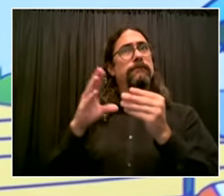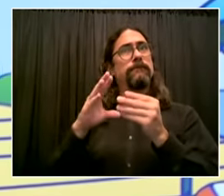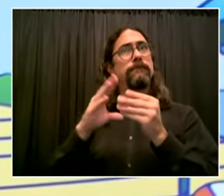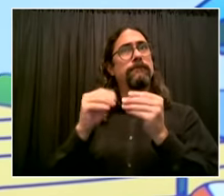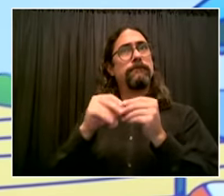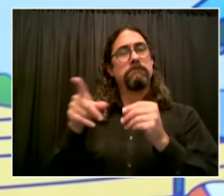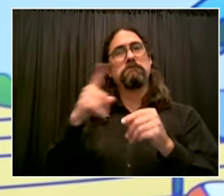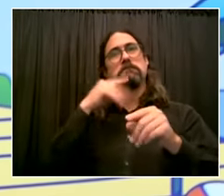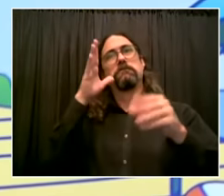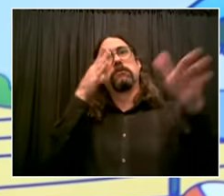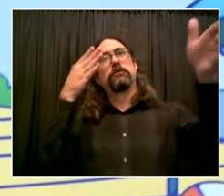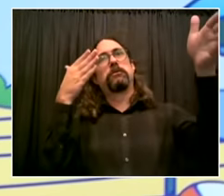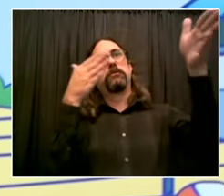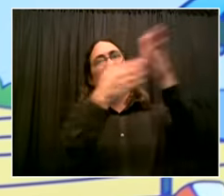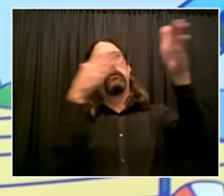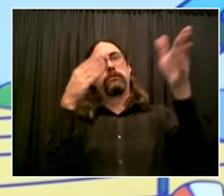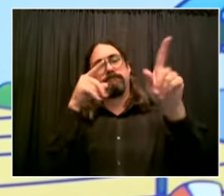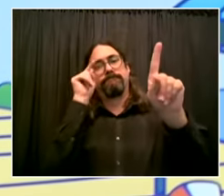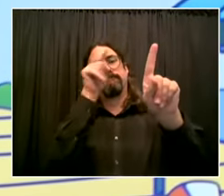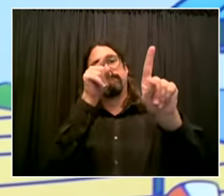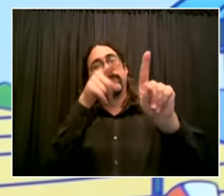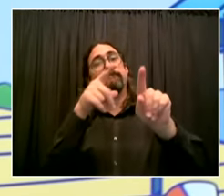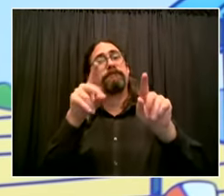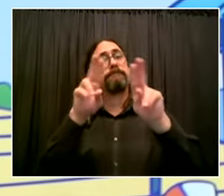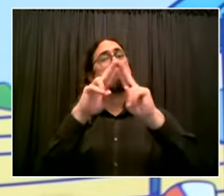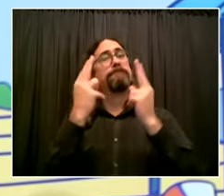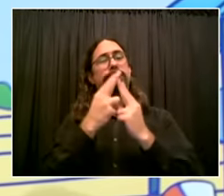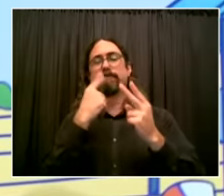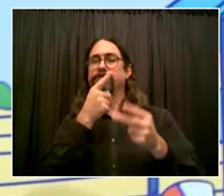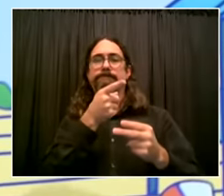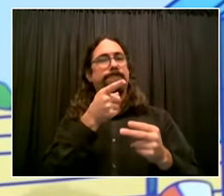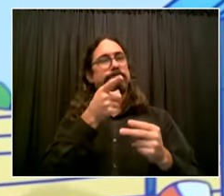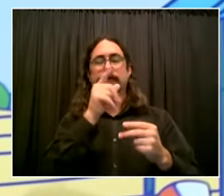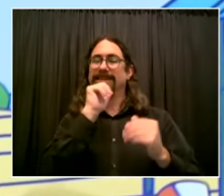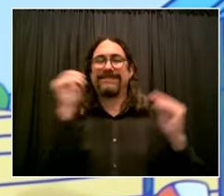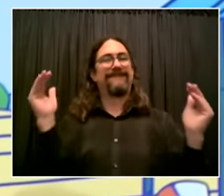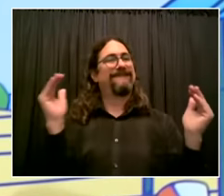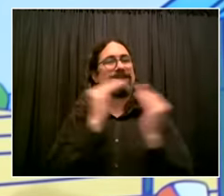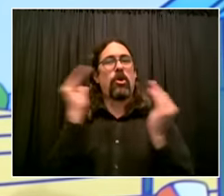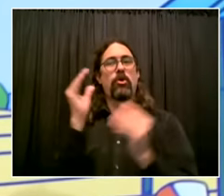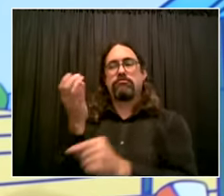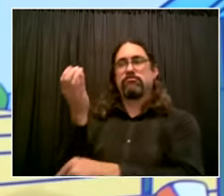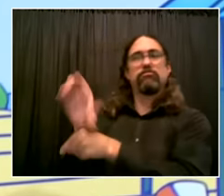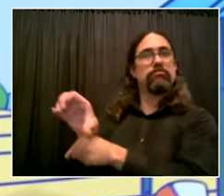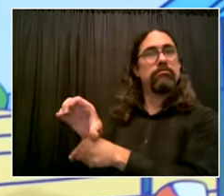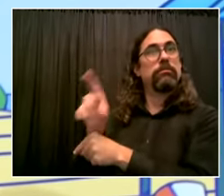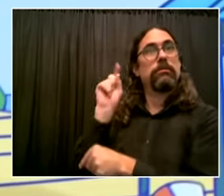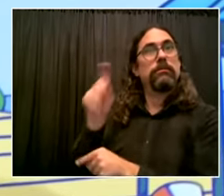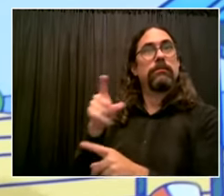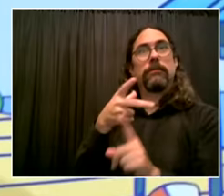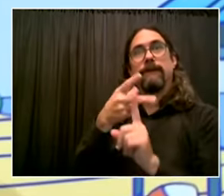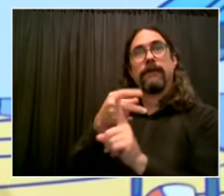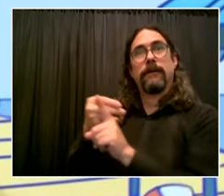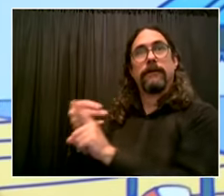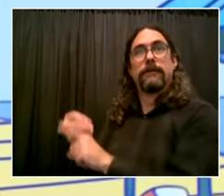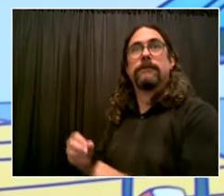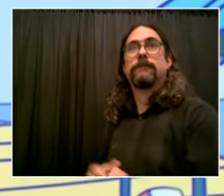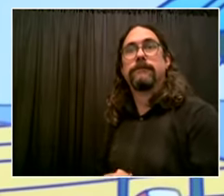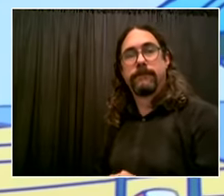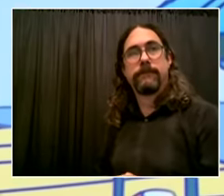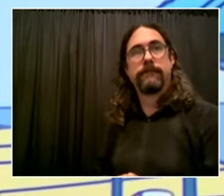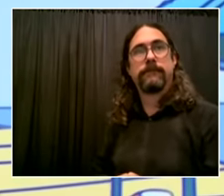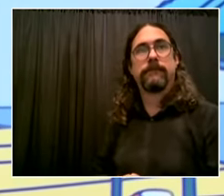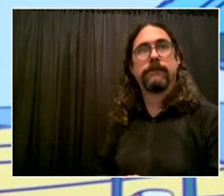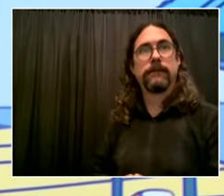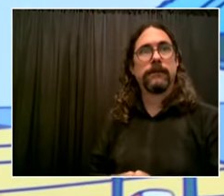uh takes a long time to play out whether it's i don't know exactly how they're decided through arbitration or what um